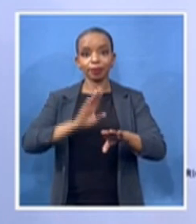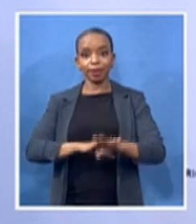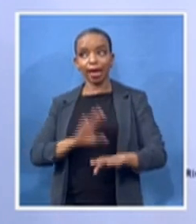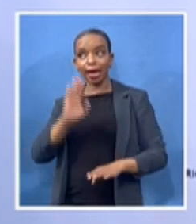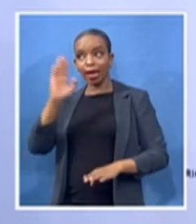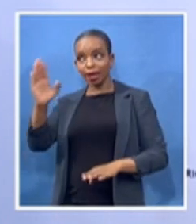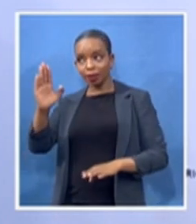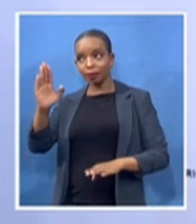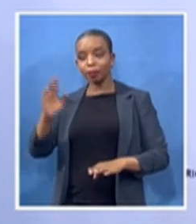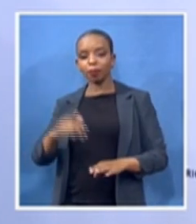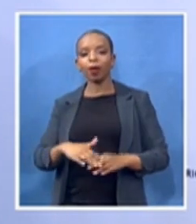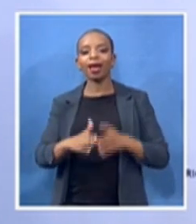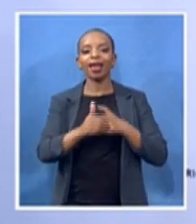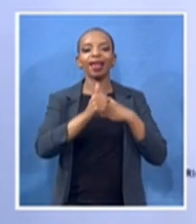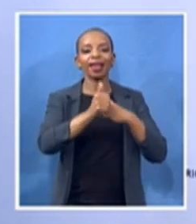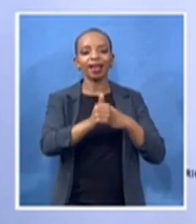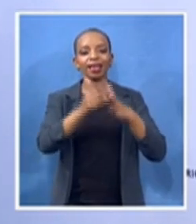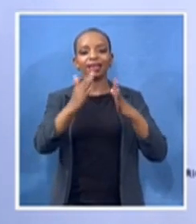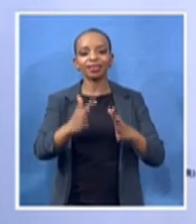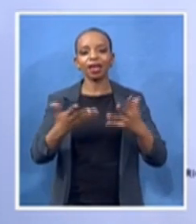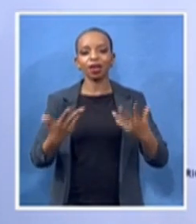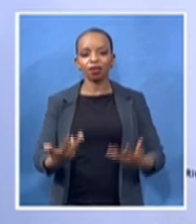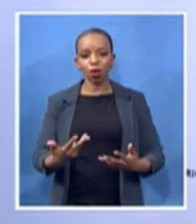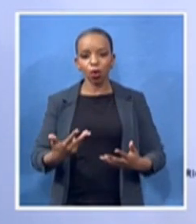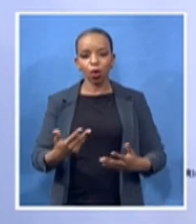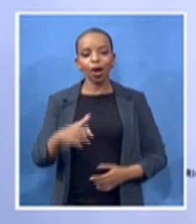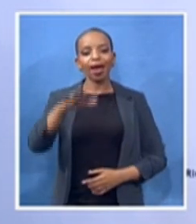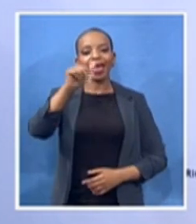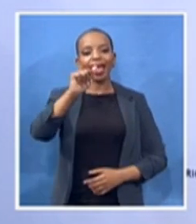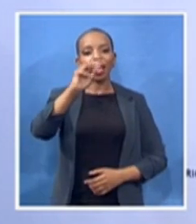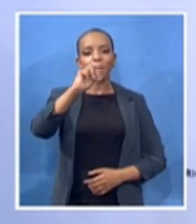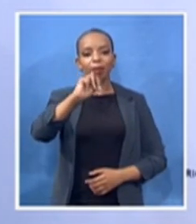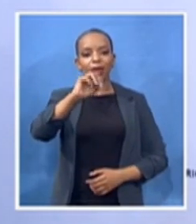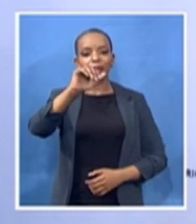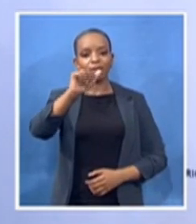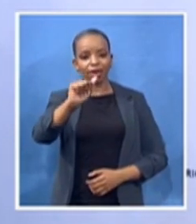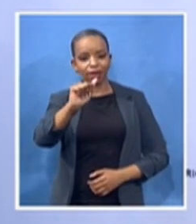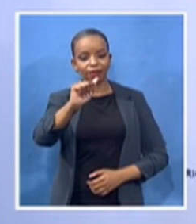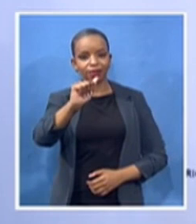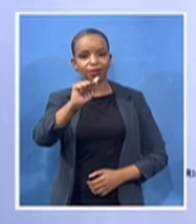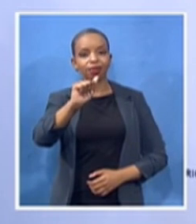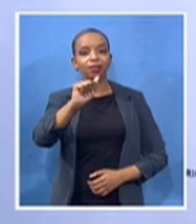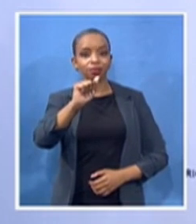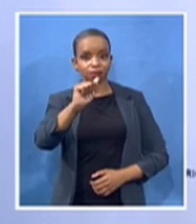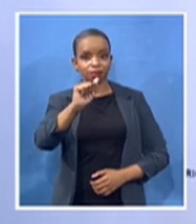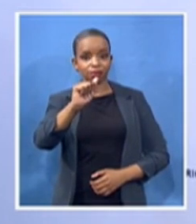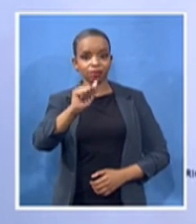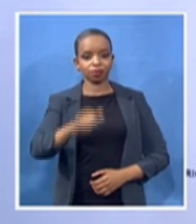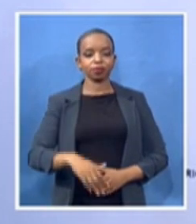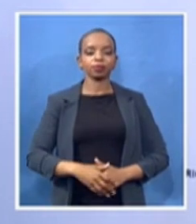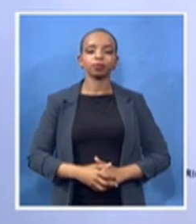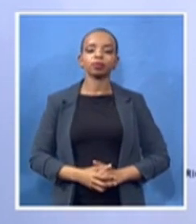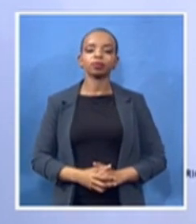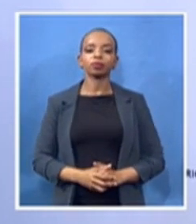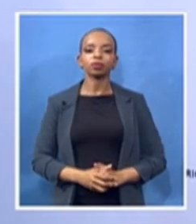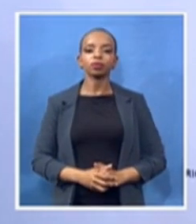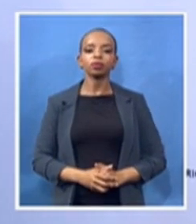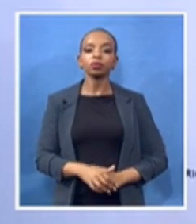the AME. And that gave us an opportunity